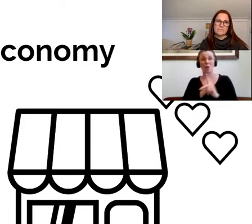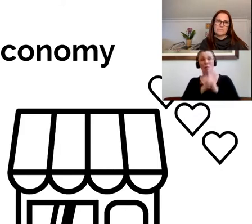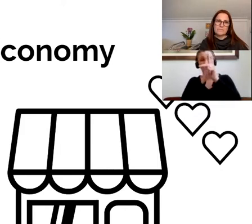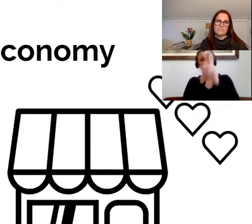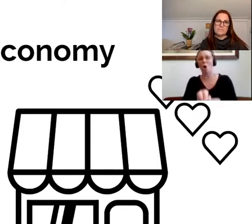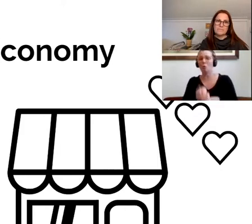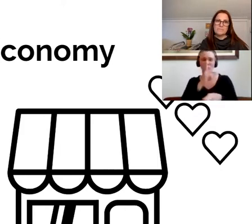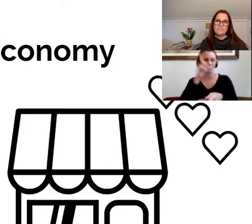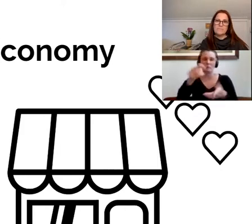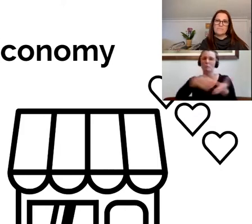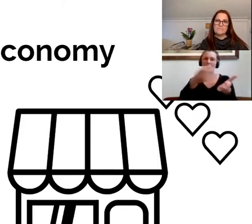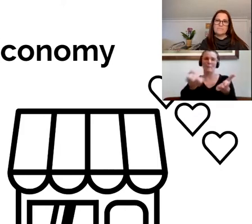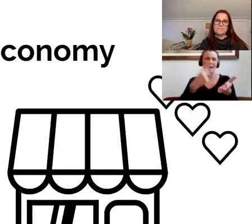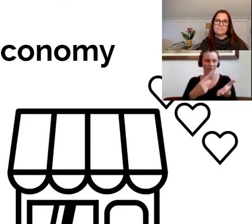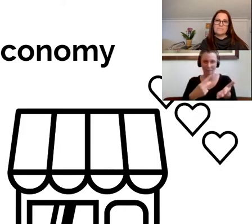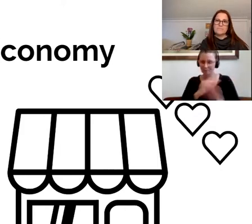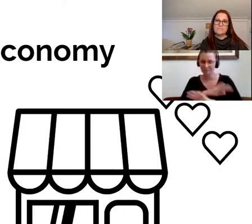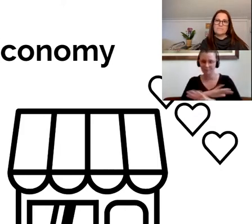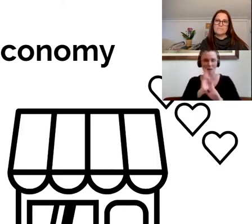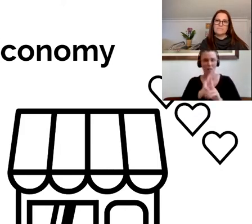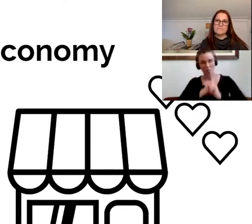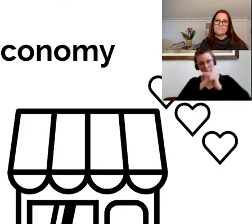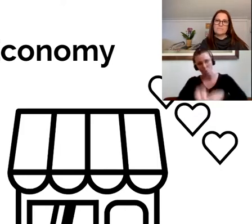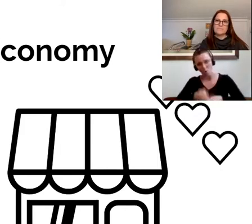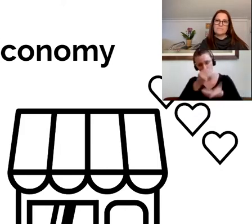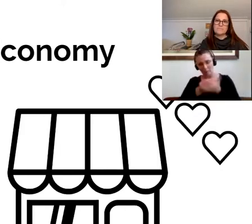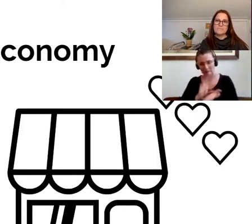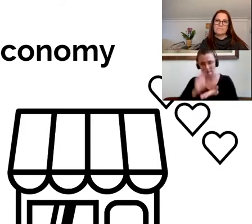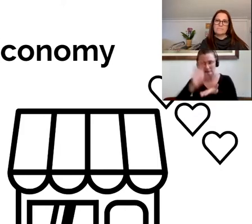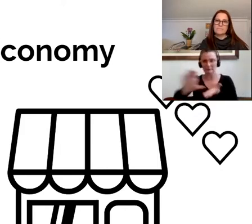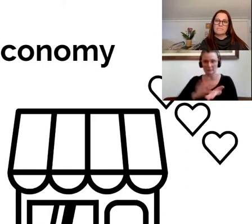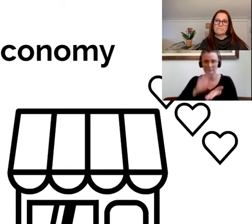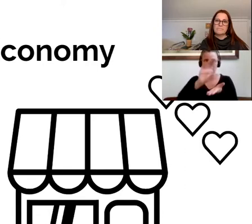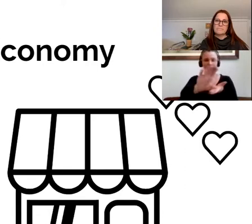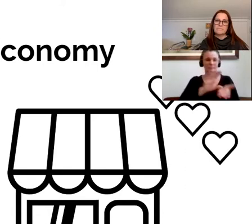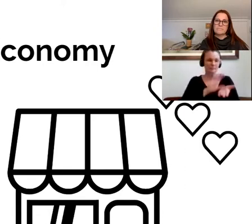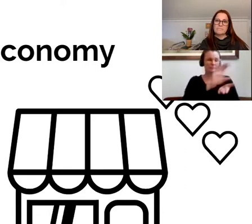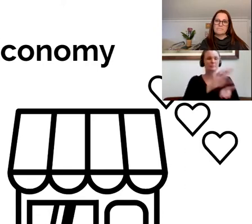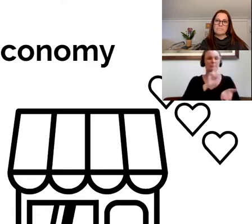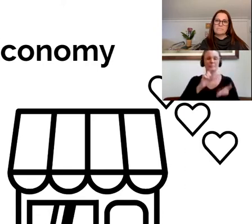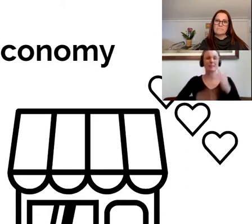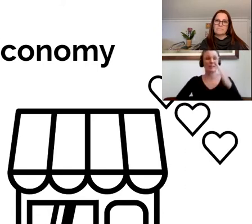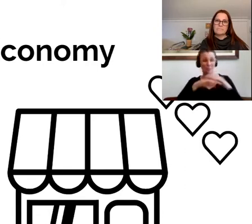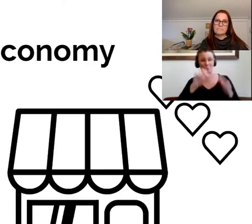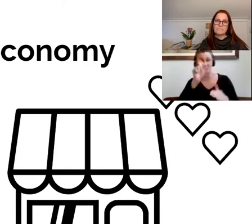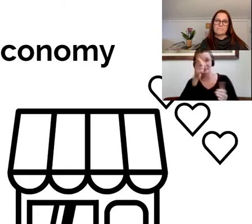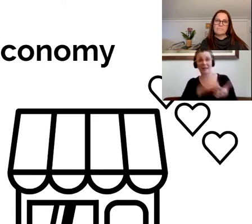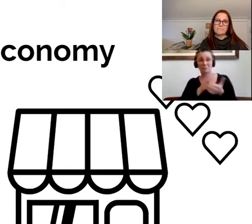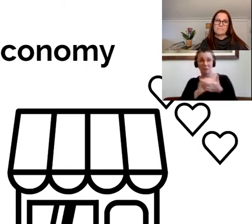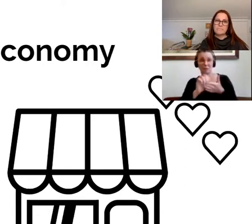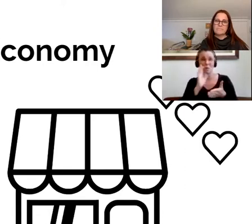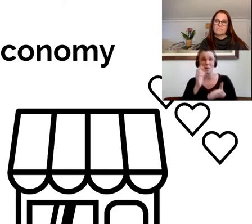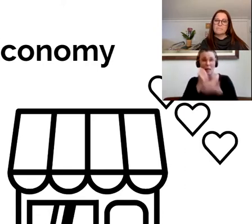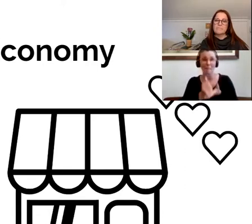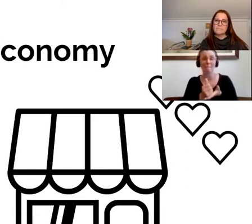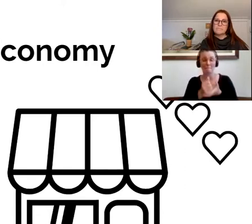locally owned and operated or local franchise owners in Somerville, again, up to $10,000, which will help them again,